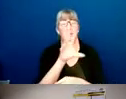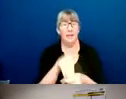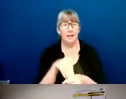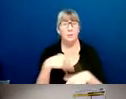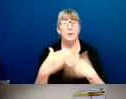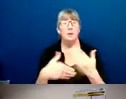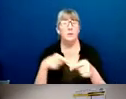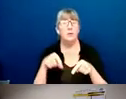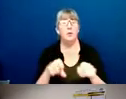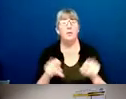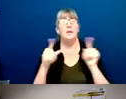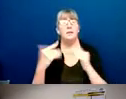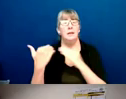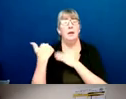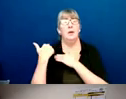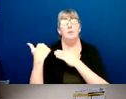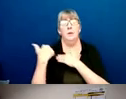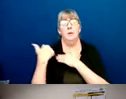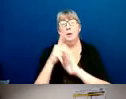CPD.